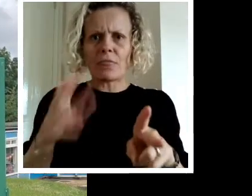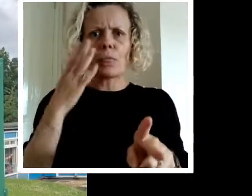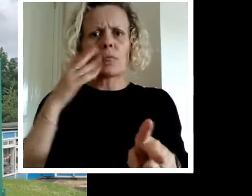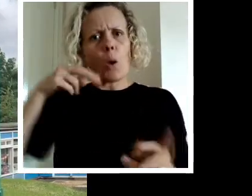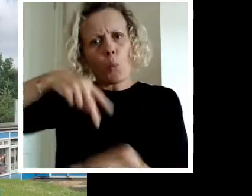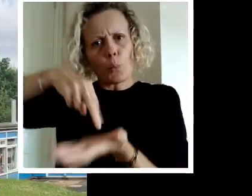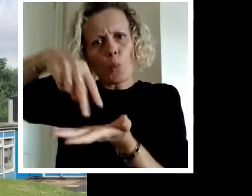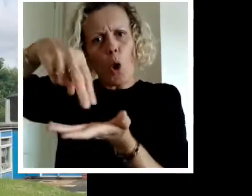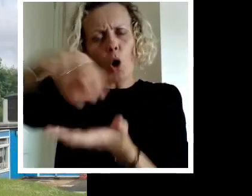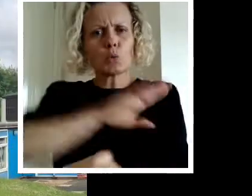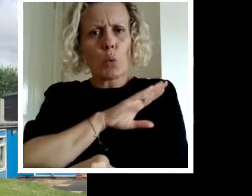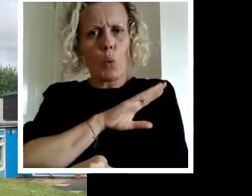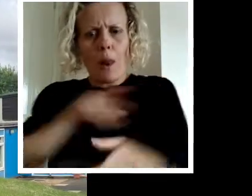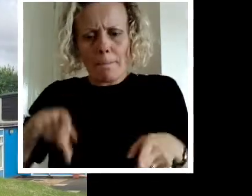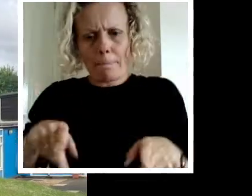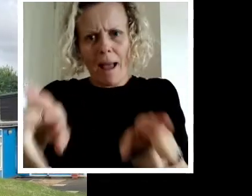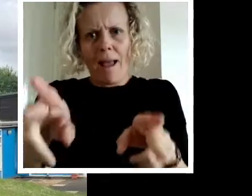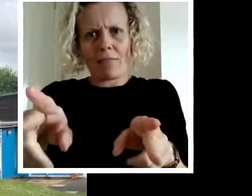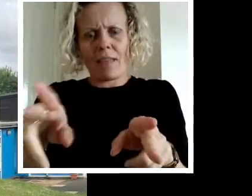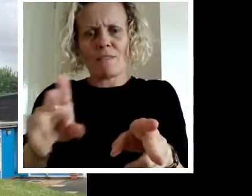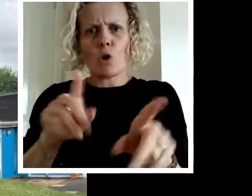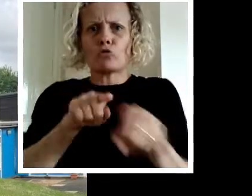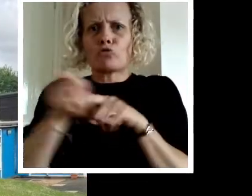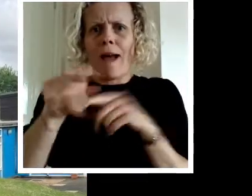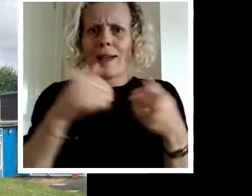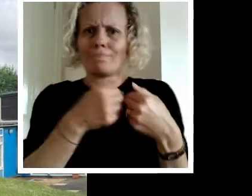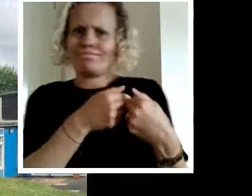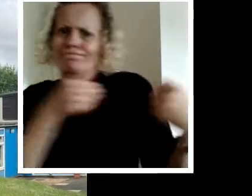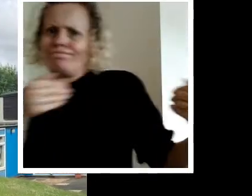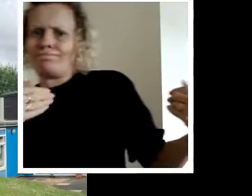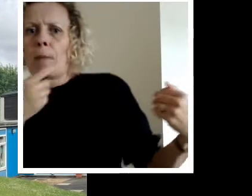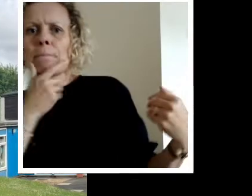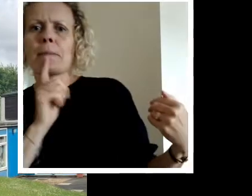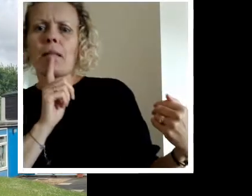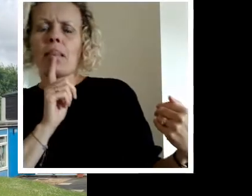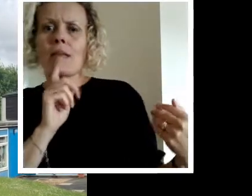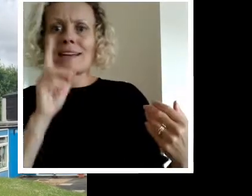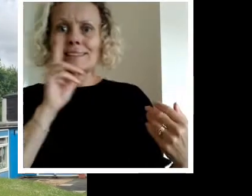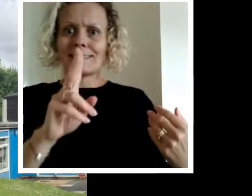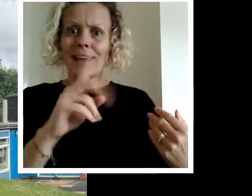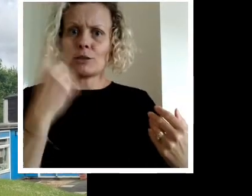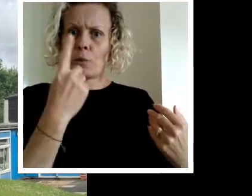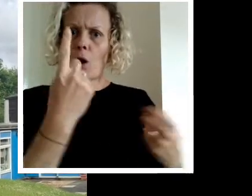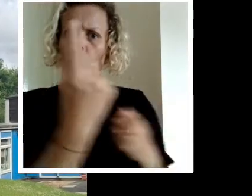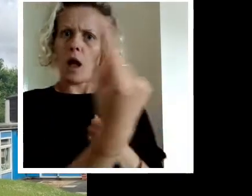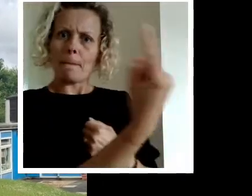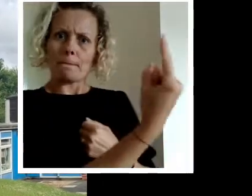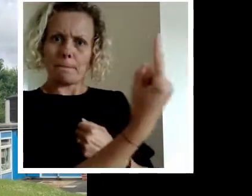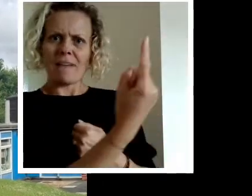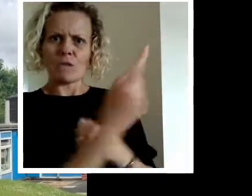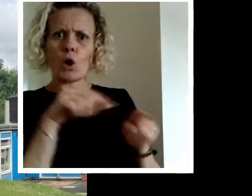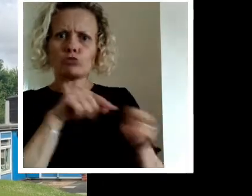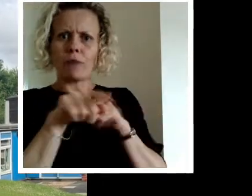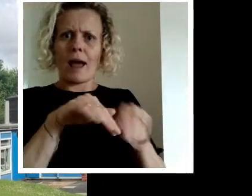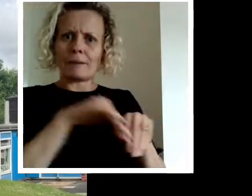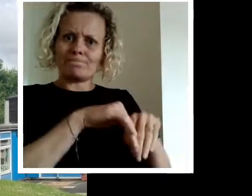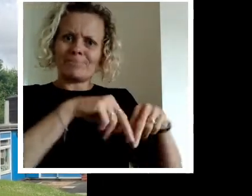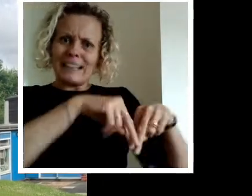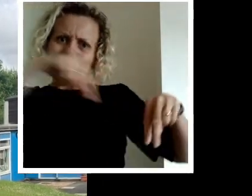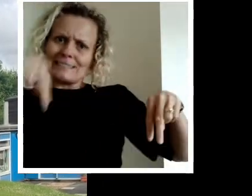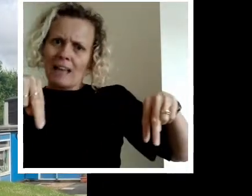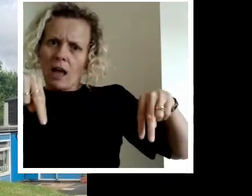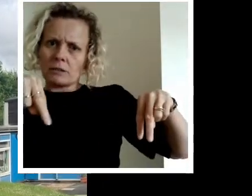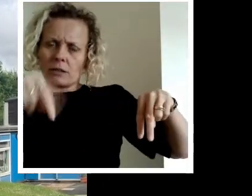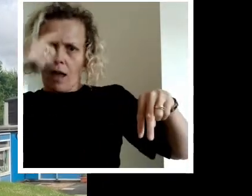is that we must try and avoid crossing each other because if you see someone who's about to walk the path